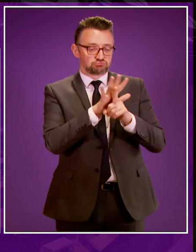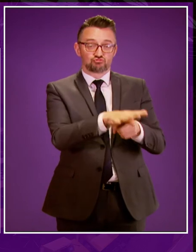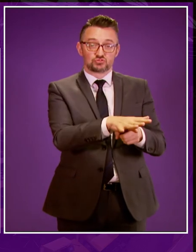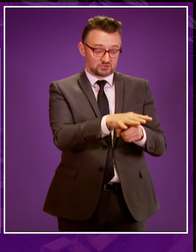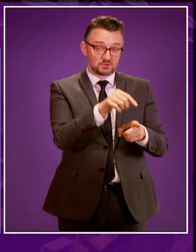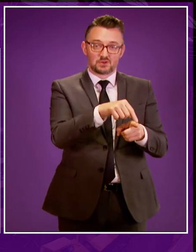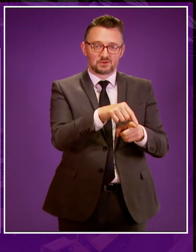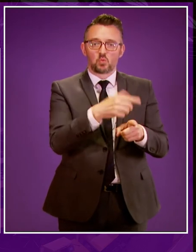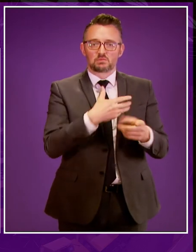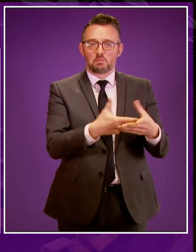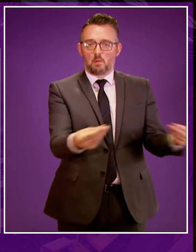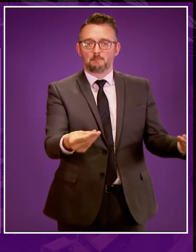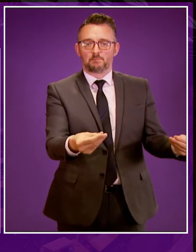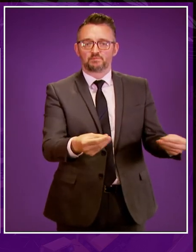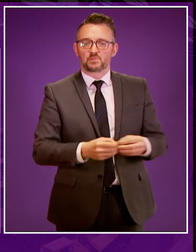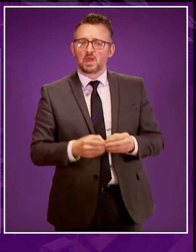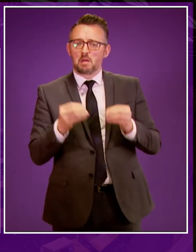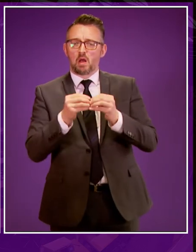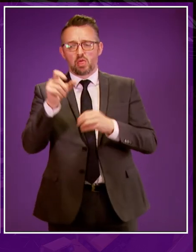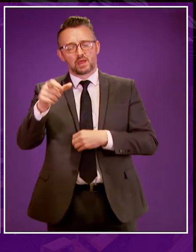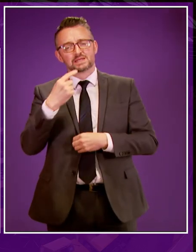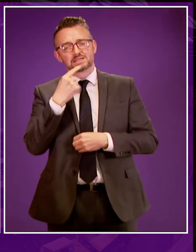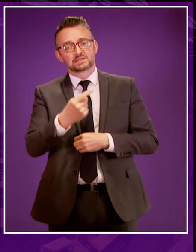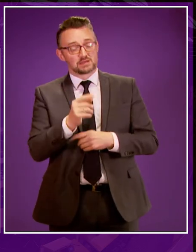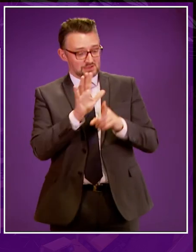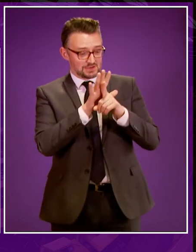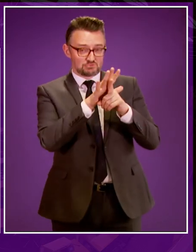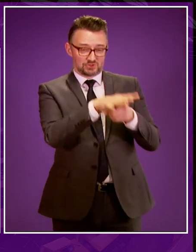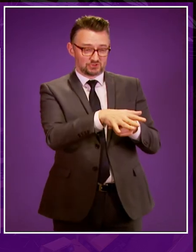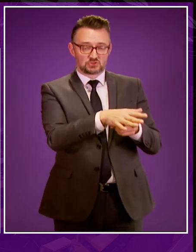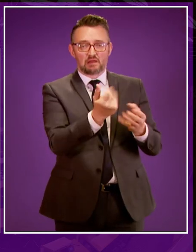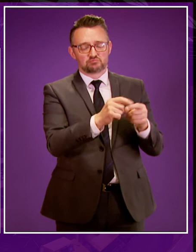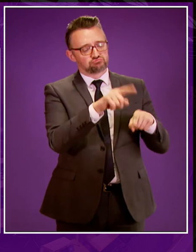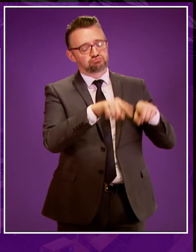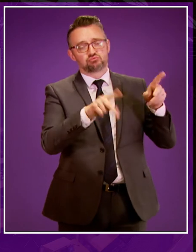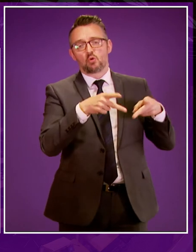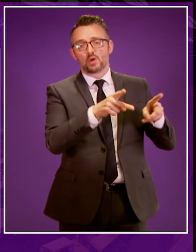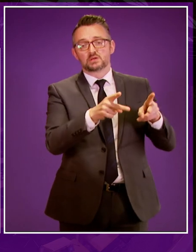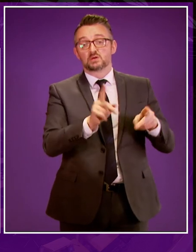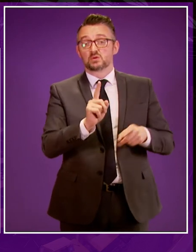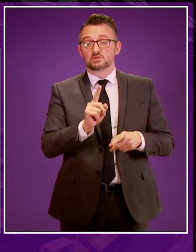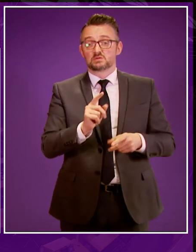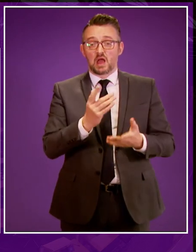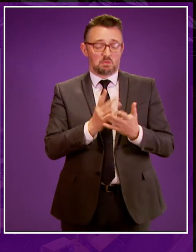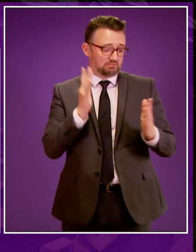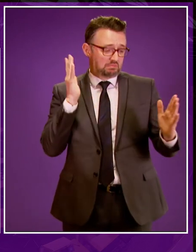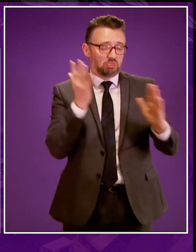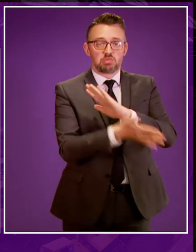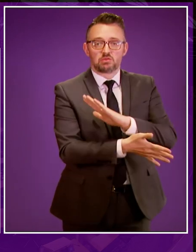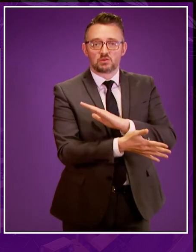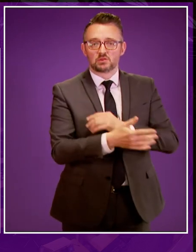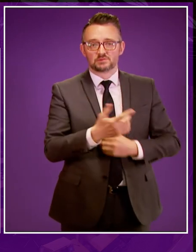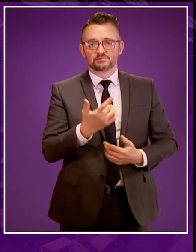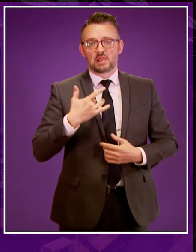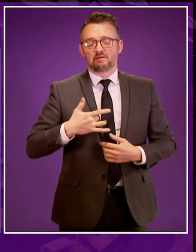eliminated. Baha'u'llah tells us that prejudice in its various forms destroys the edifice of humanity,